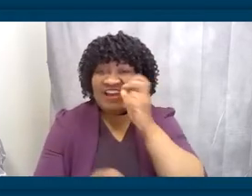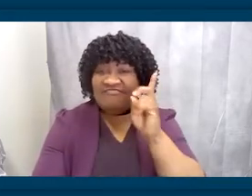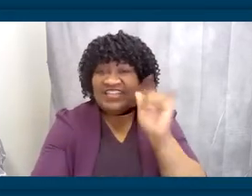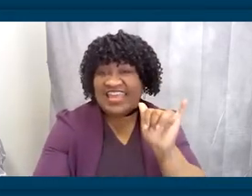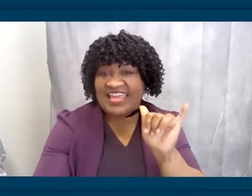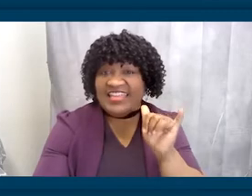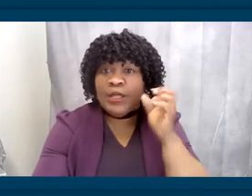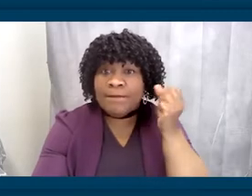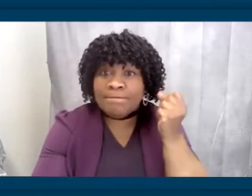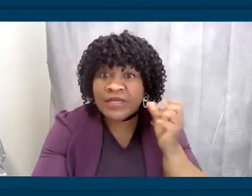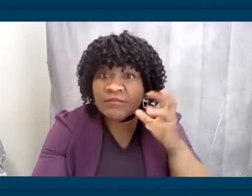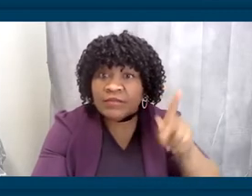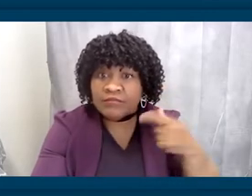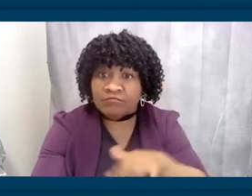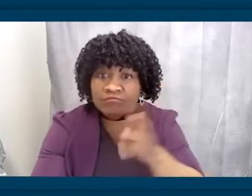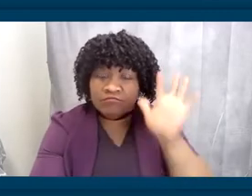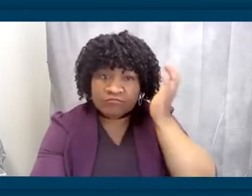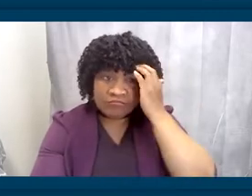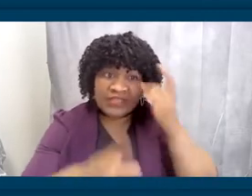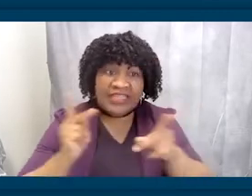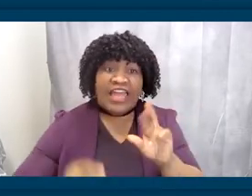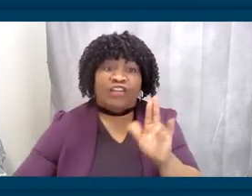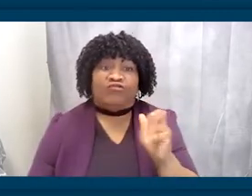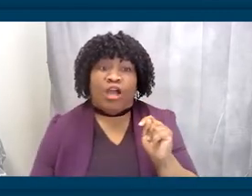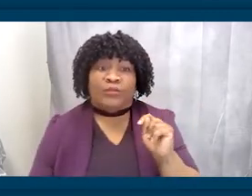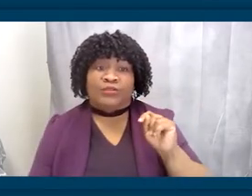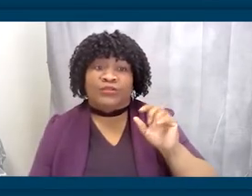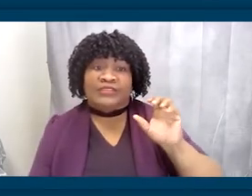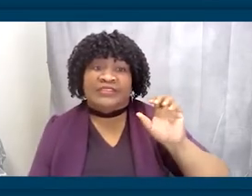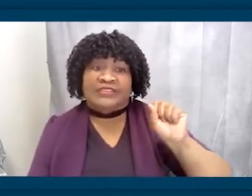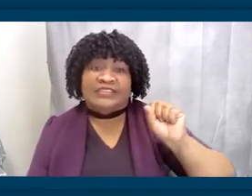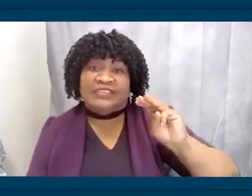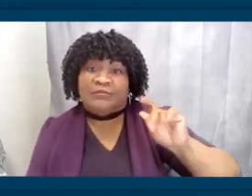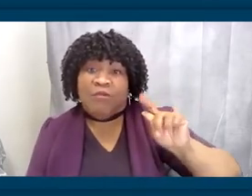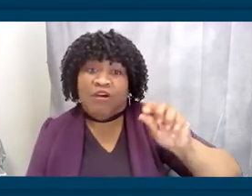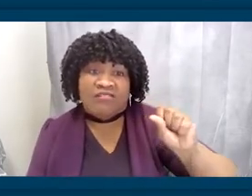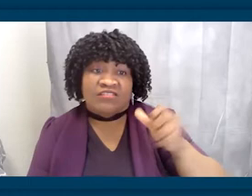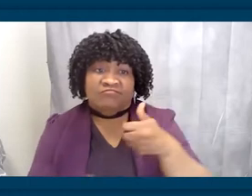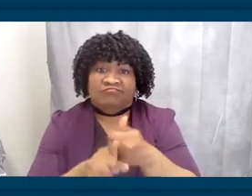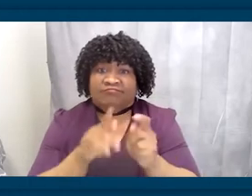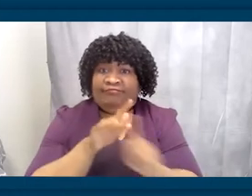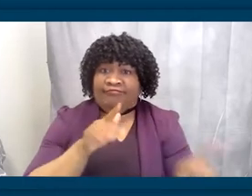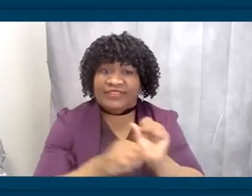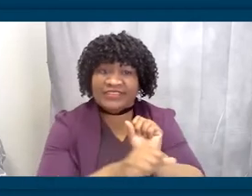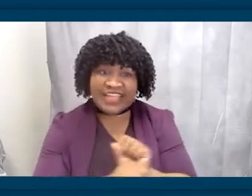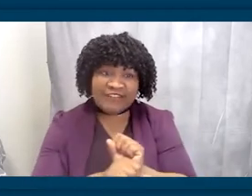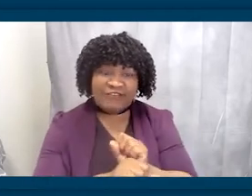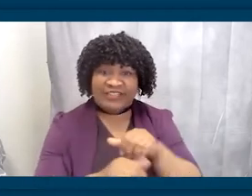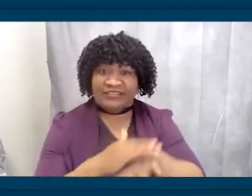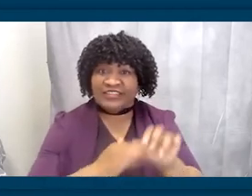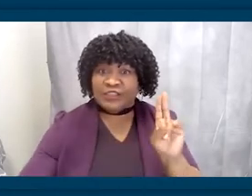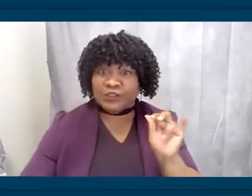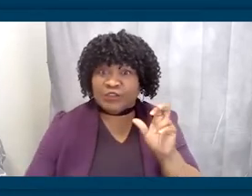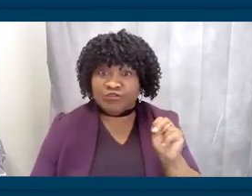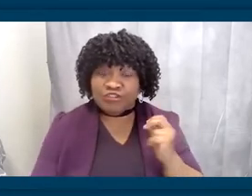slavery, joined the Union Army to free more enslaved people, and went on to be one of the first African Americans to represent South